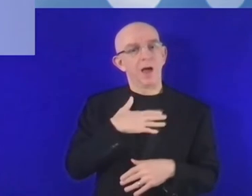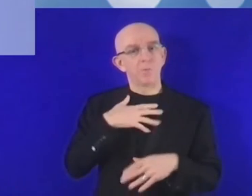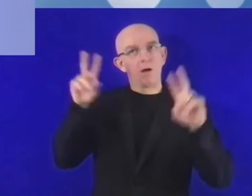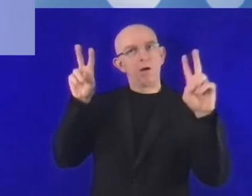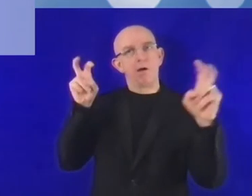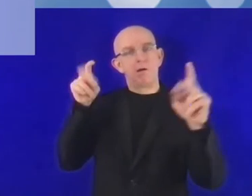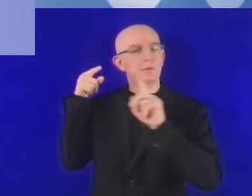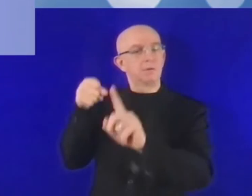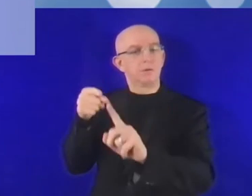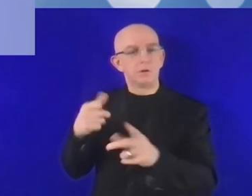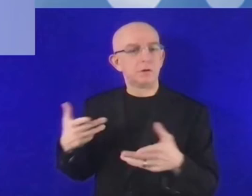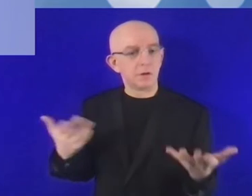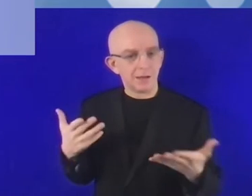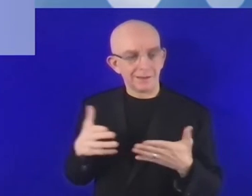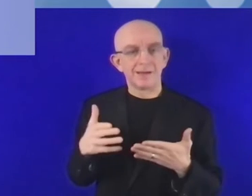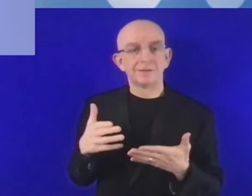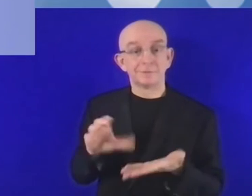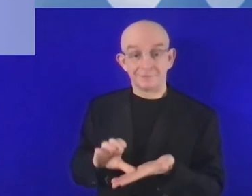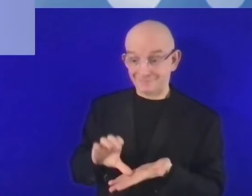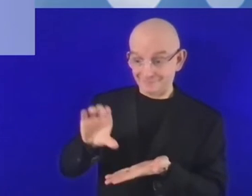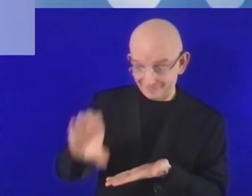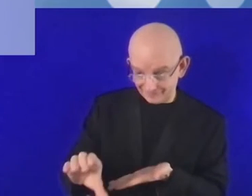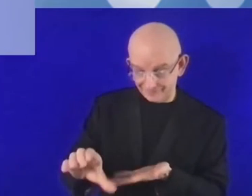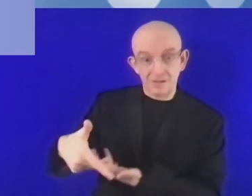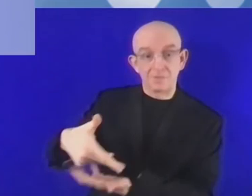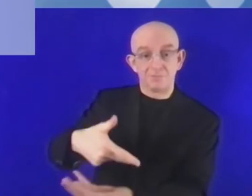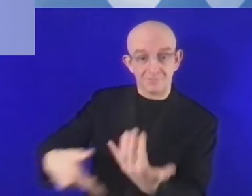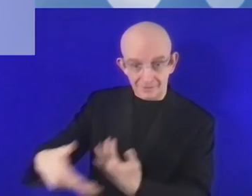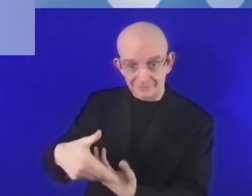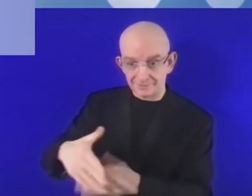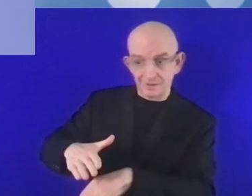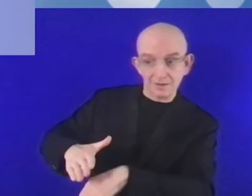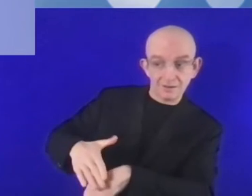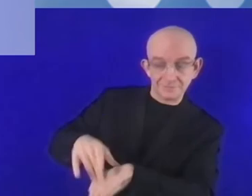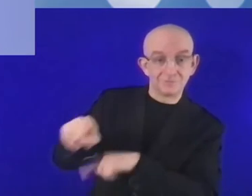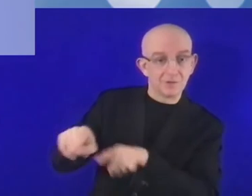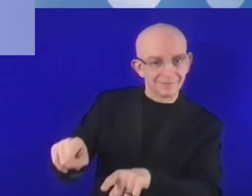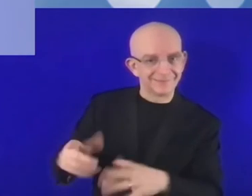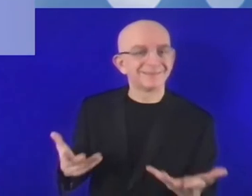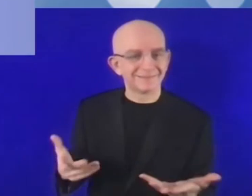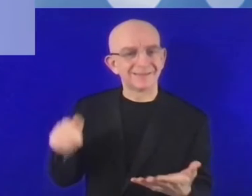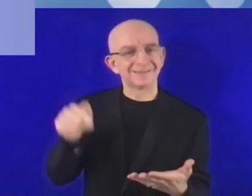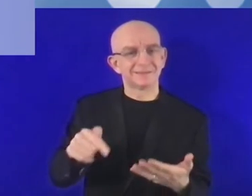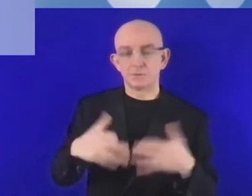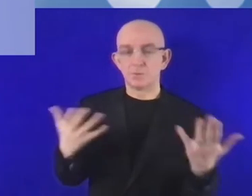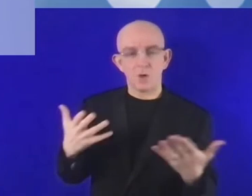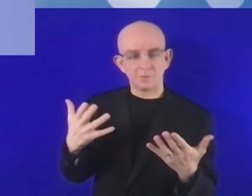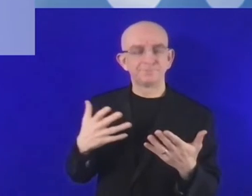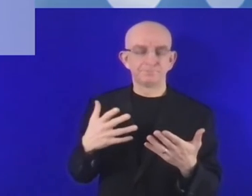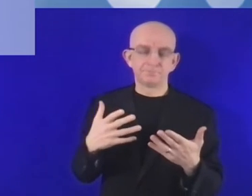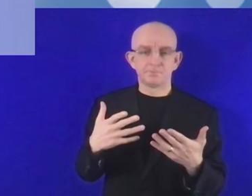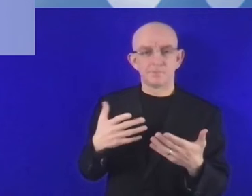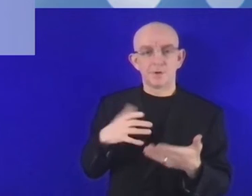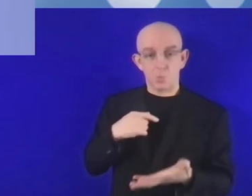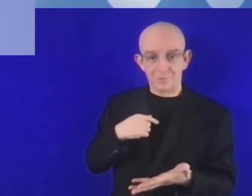intermediated products including loans, guarantees and securitization along with equity and quasi